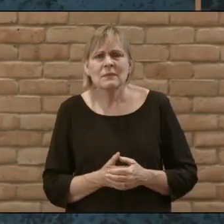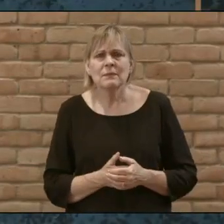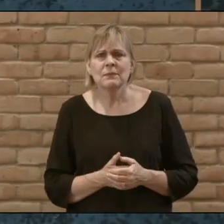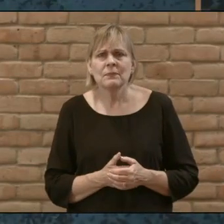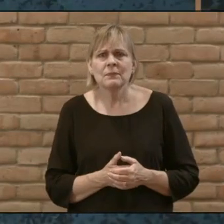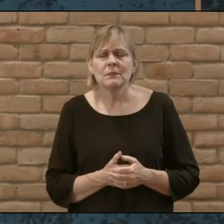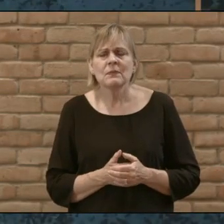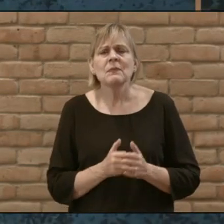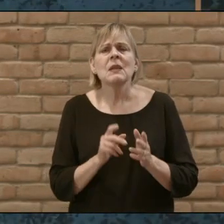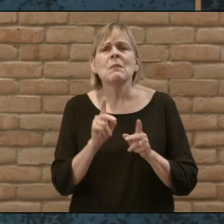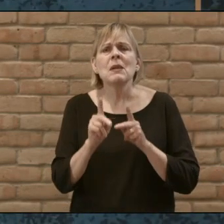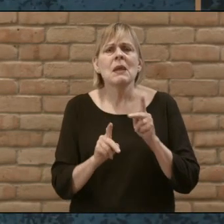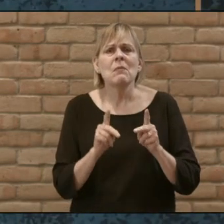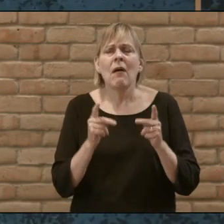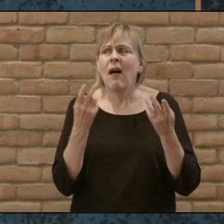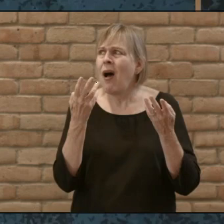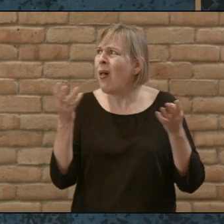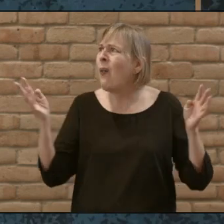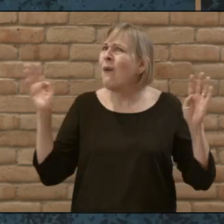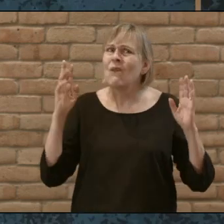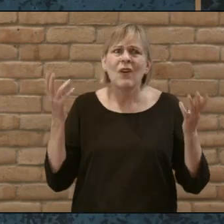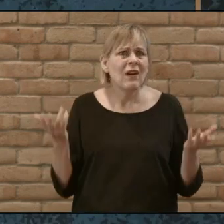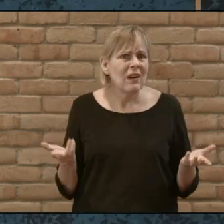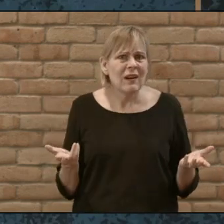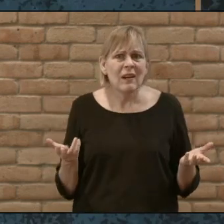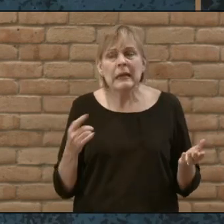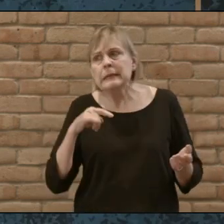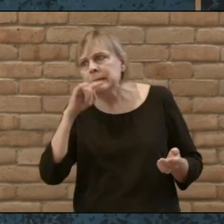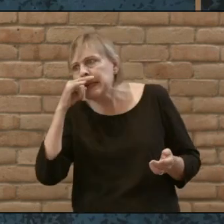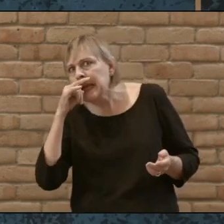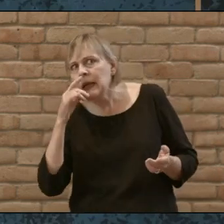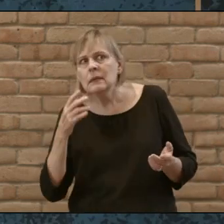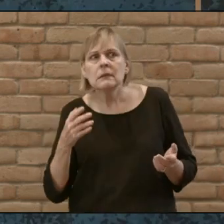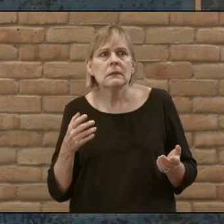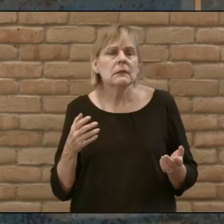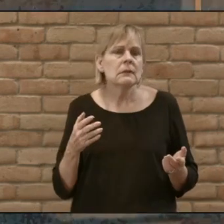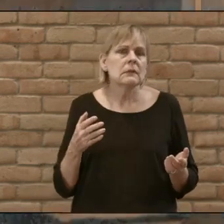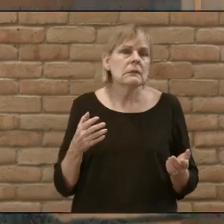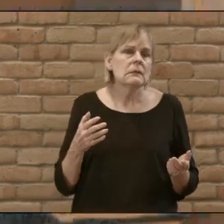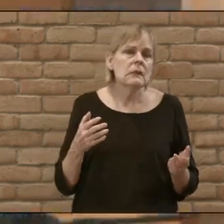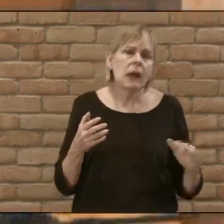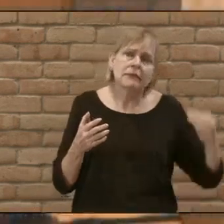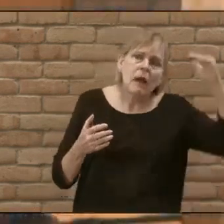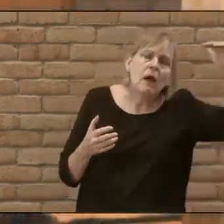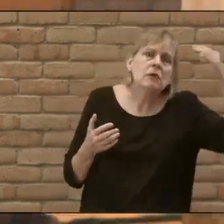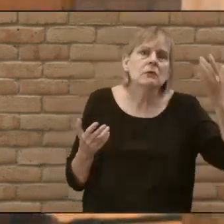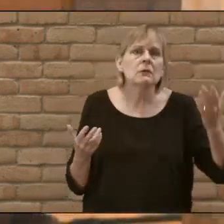there's people on all sides kids adults